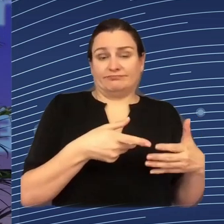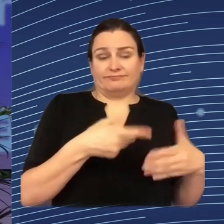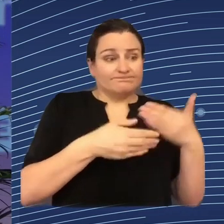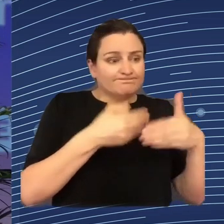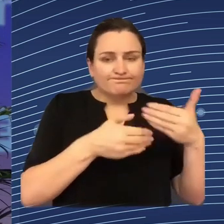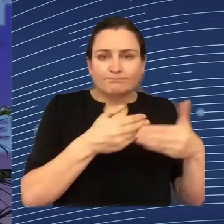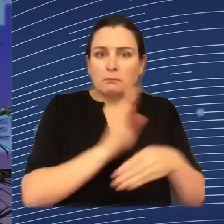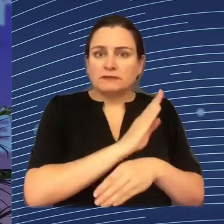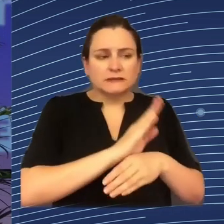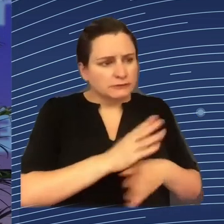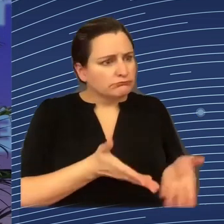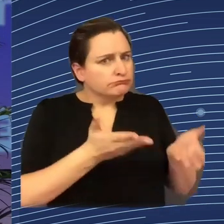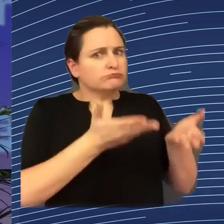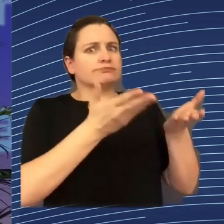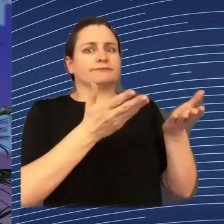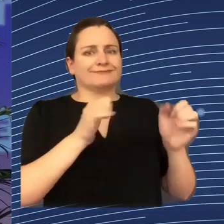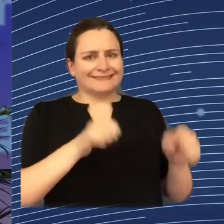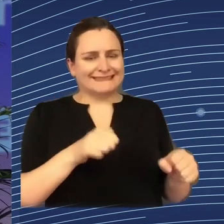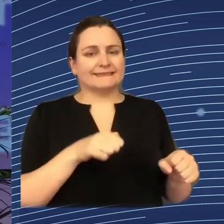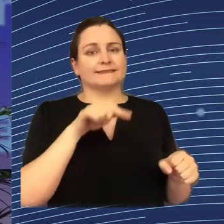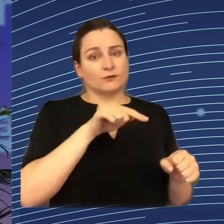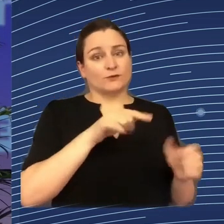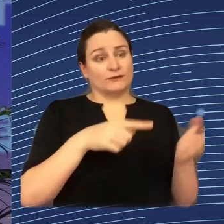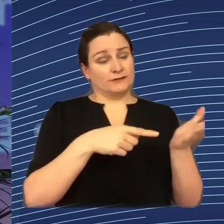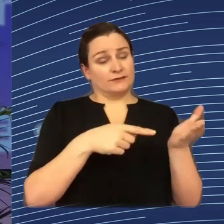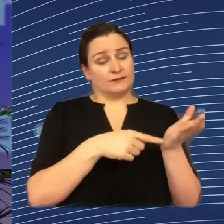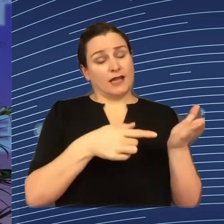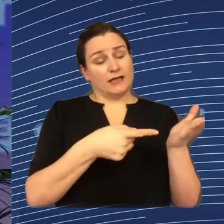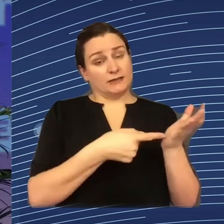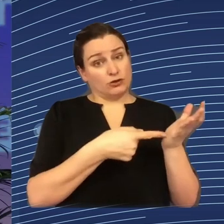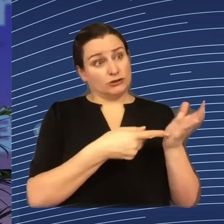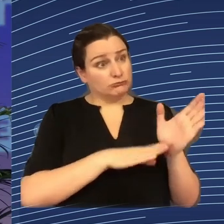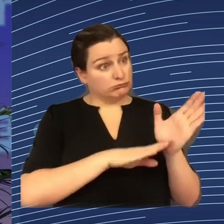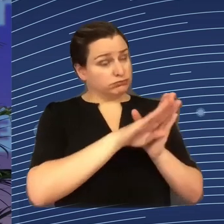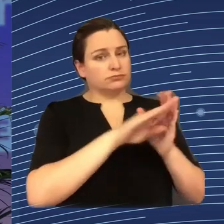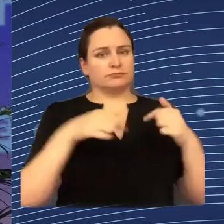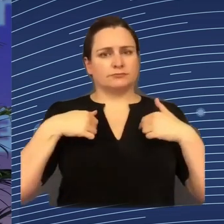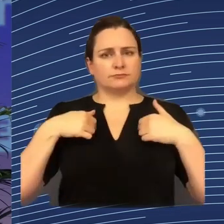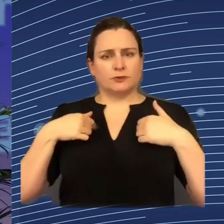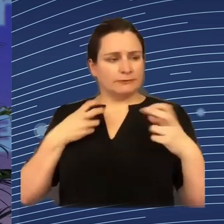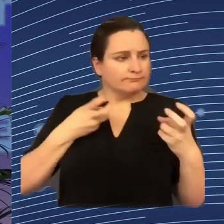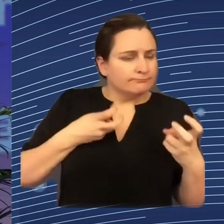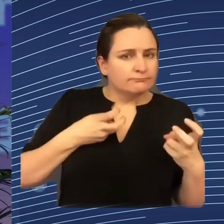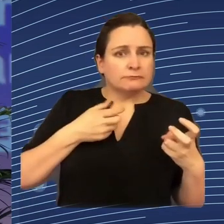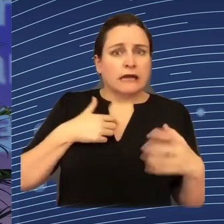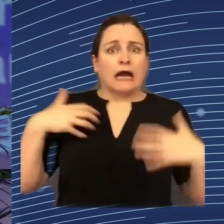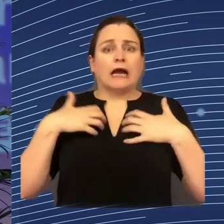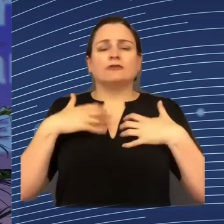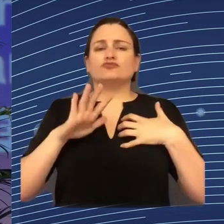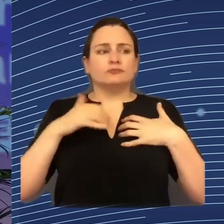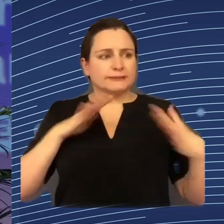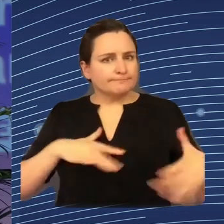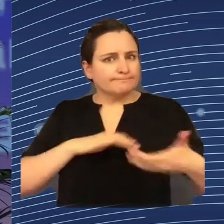good news. And the fact that we are looking at it as social partners, I think, is